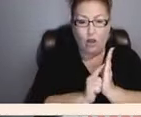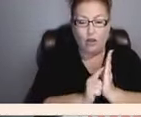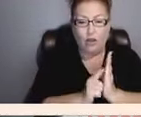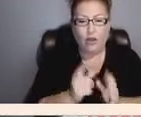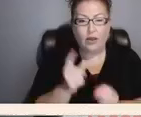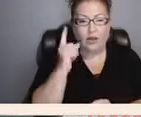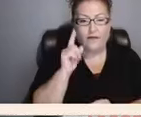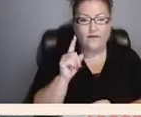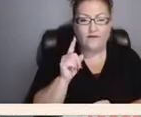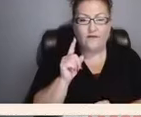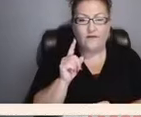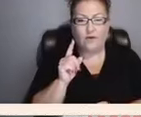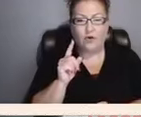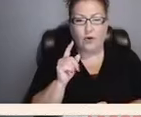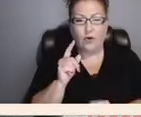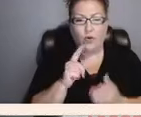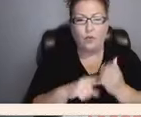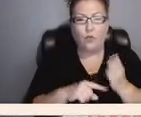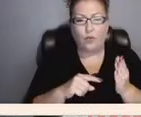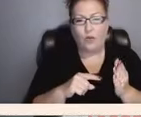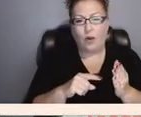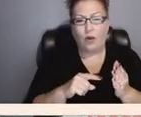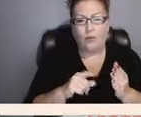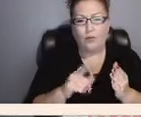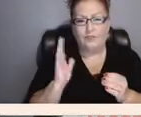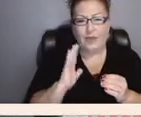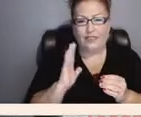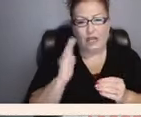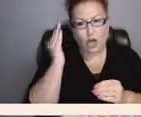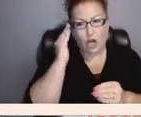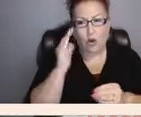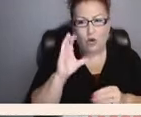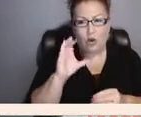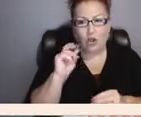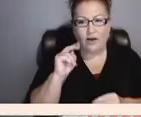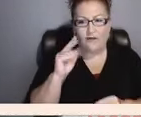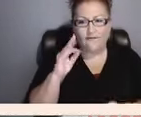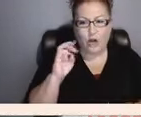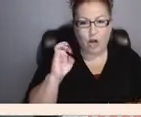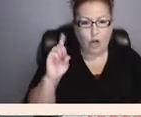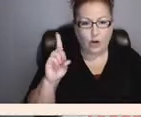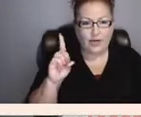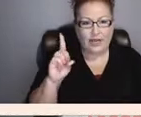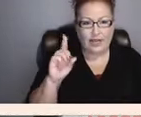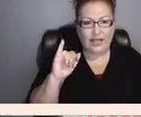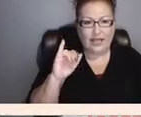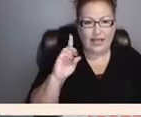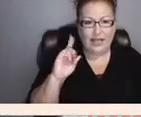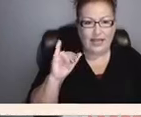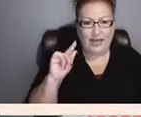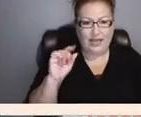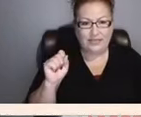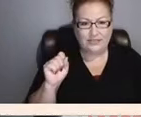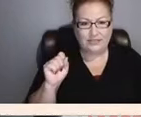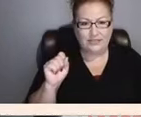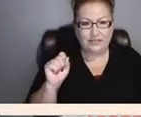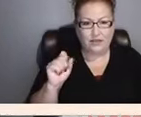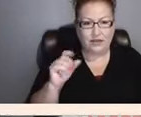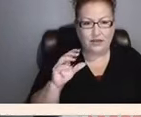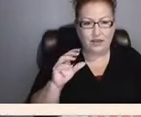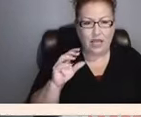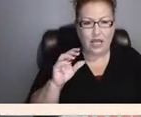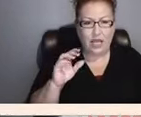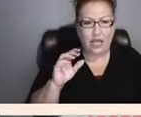what was known as confirmed idiots and rapists. And the law